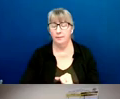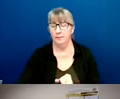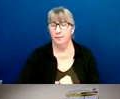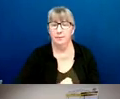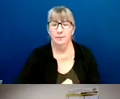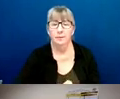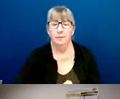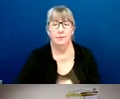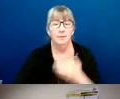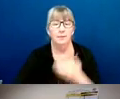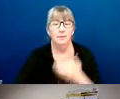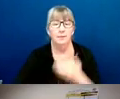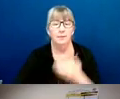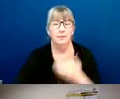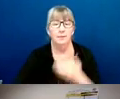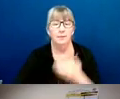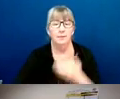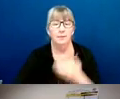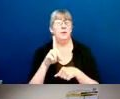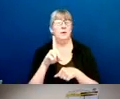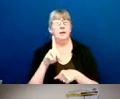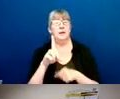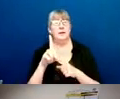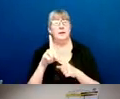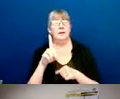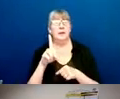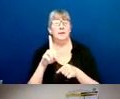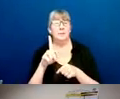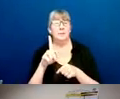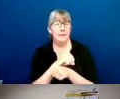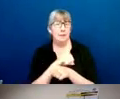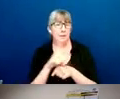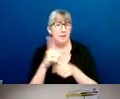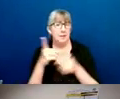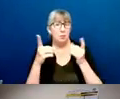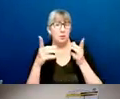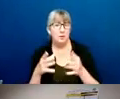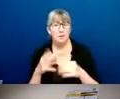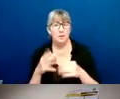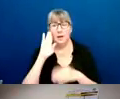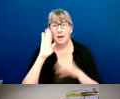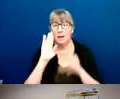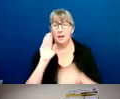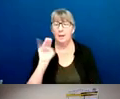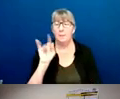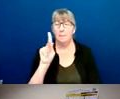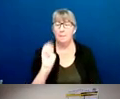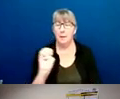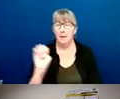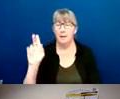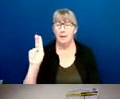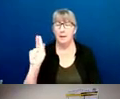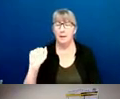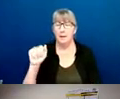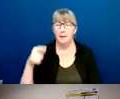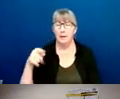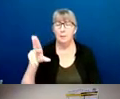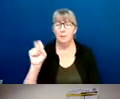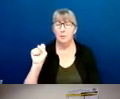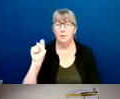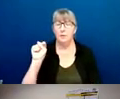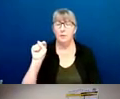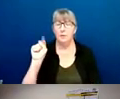Thank you, Deputy Director. Good evening, everyone. My name is Mike Kapistanek, and I'm currently assigned as the Commanding Officer